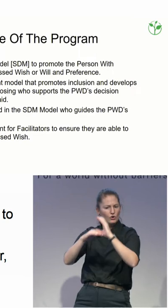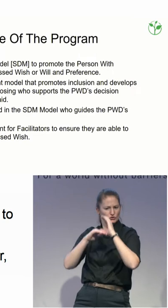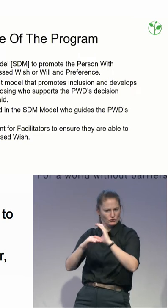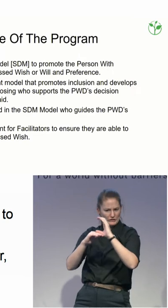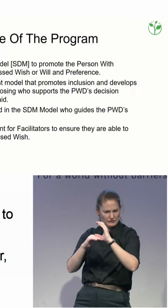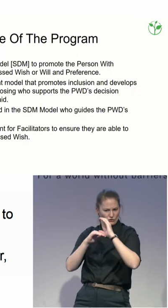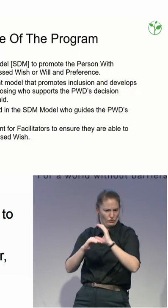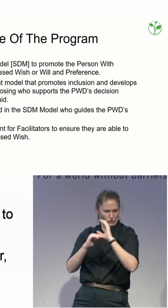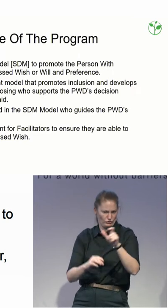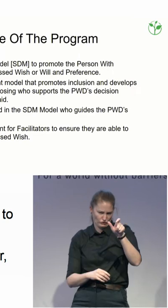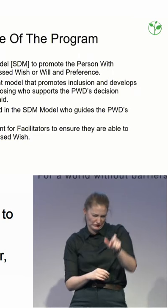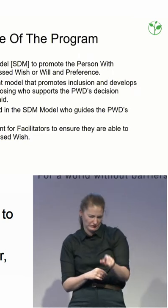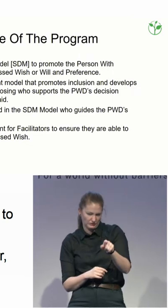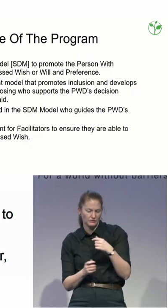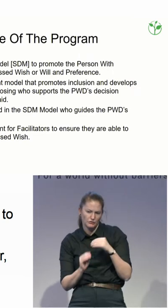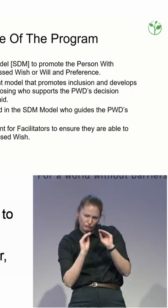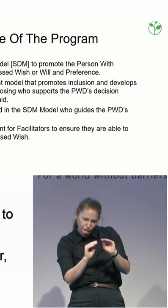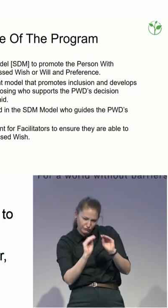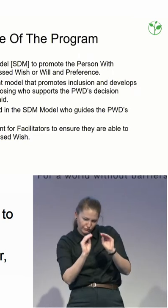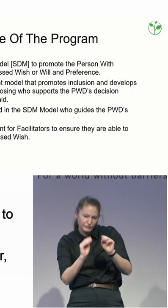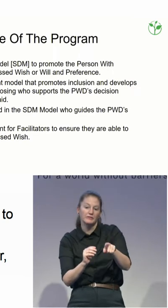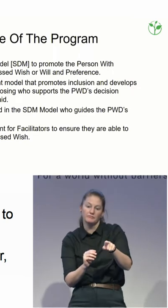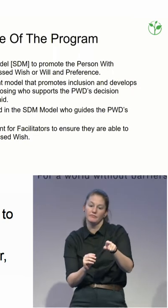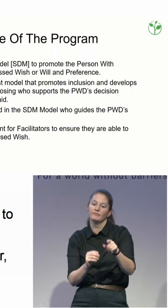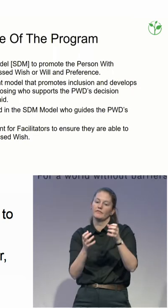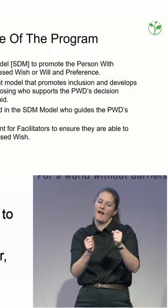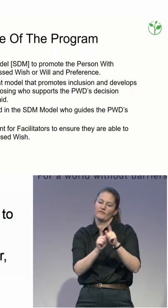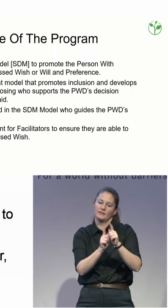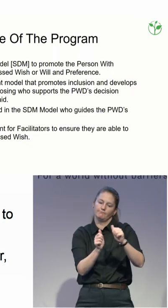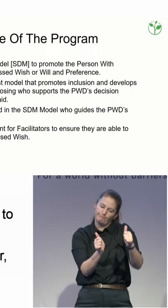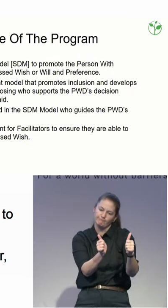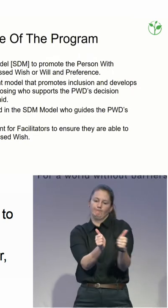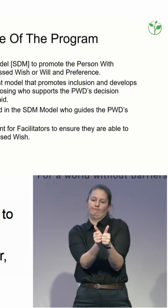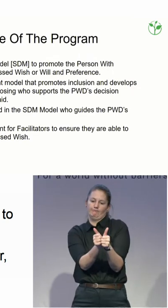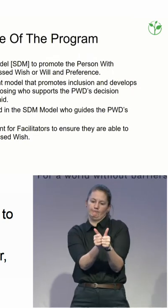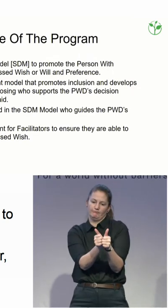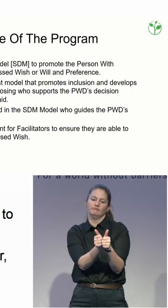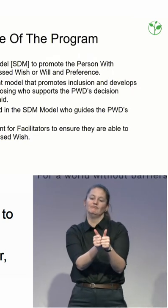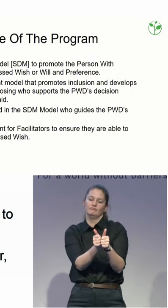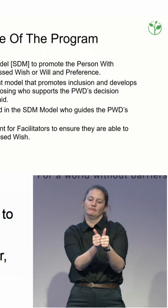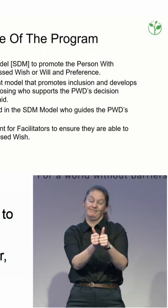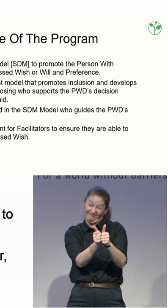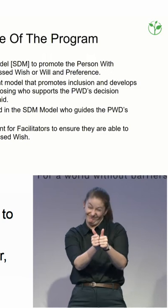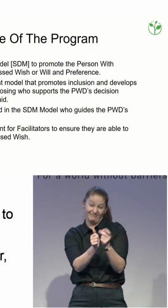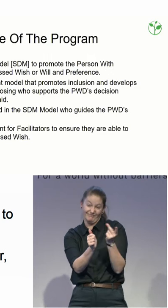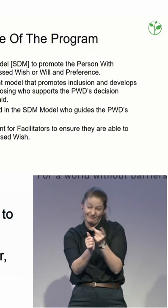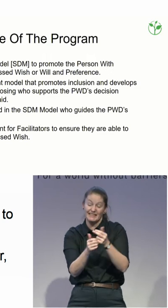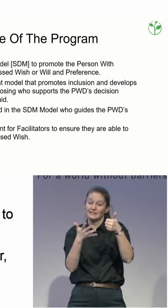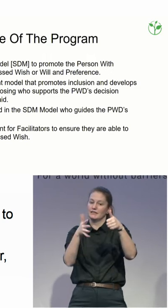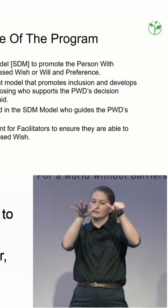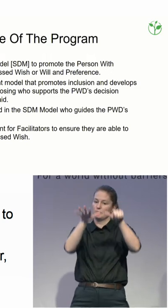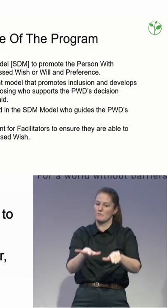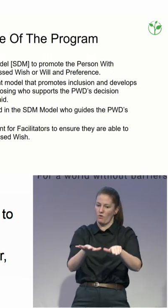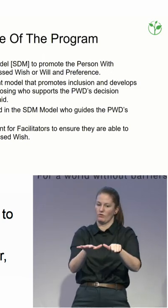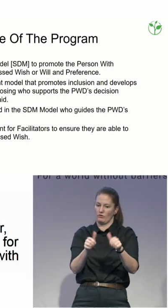facilitator. We actually, for the next six months, when they're working with the person with disability to form